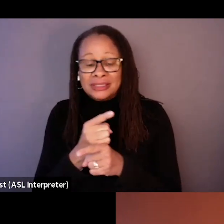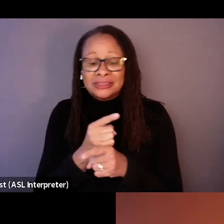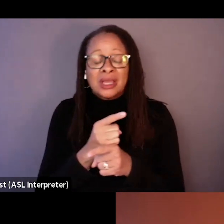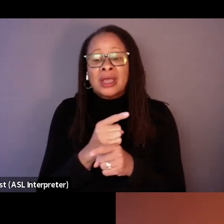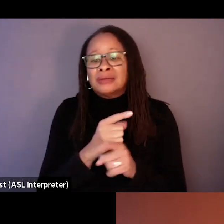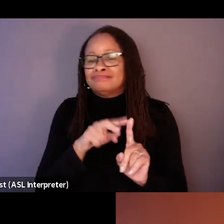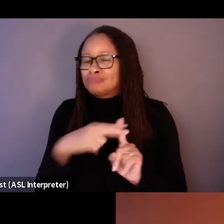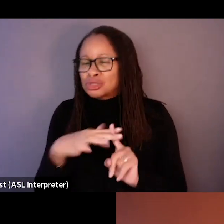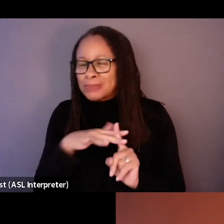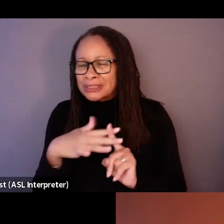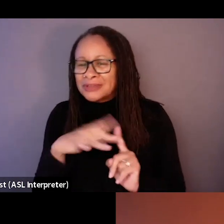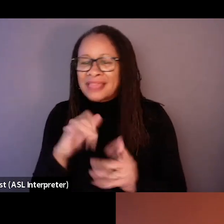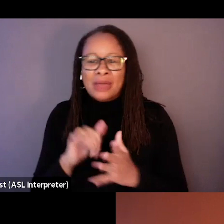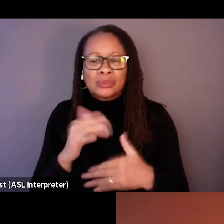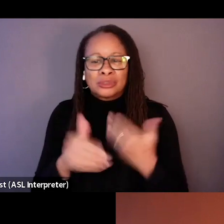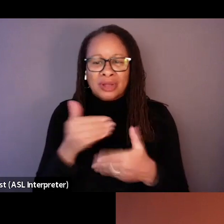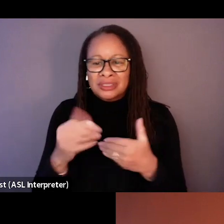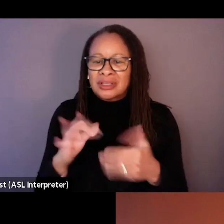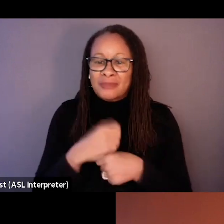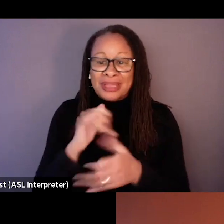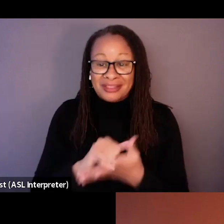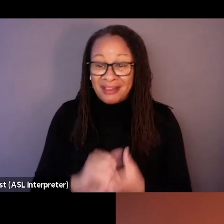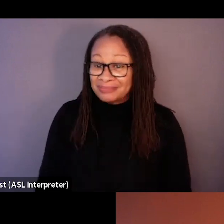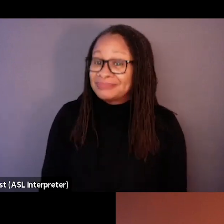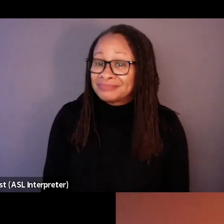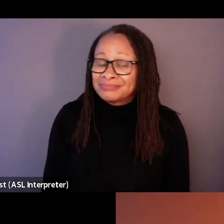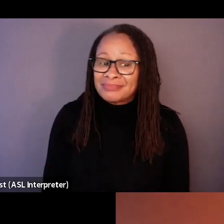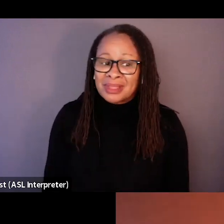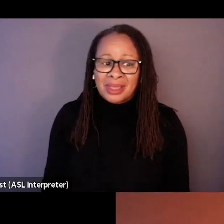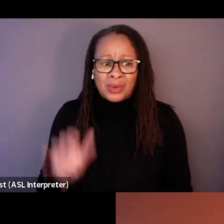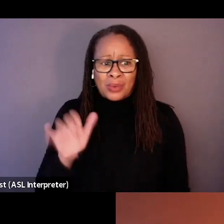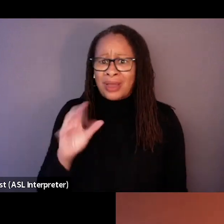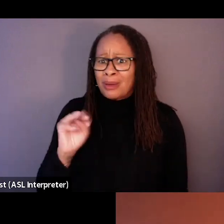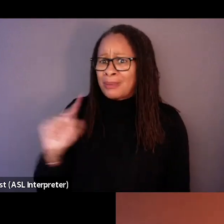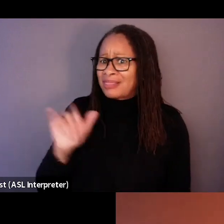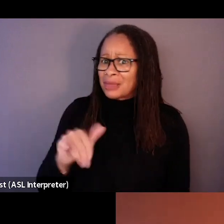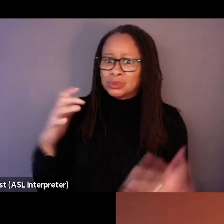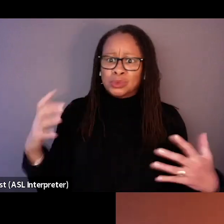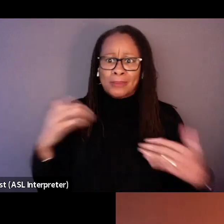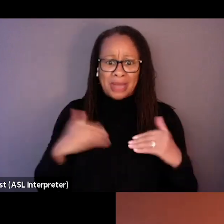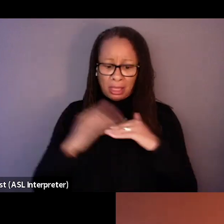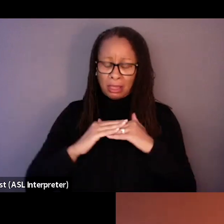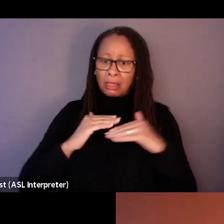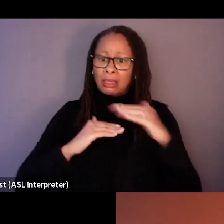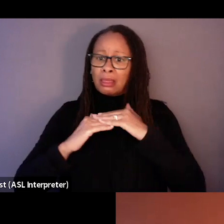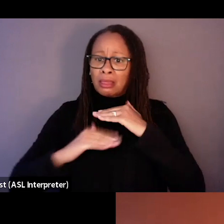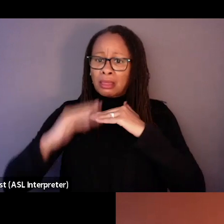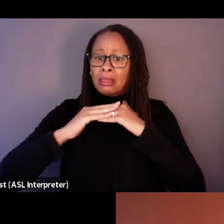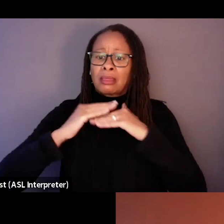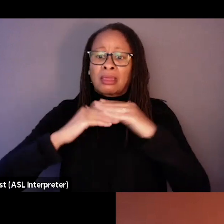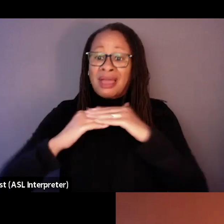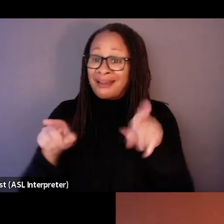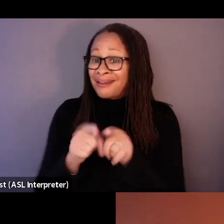was the process of making that. Yeah. Yeah. It's so extraordinarily layered. And it's interesting as you talk about